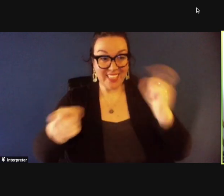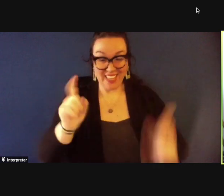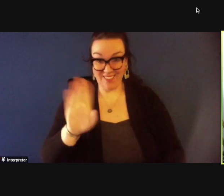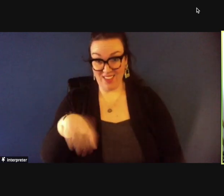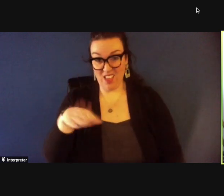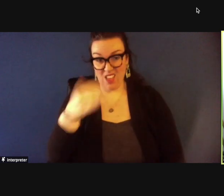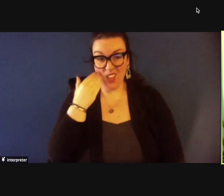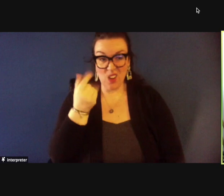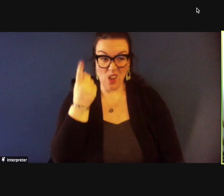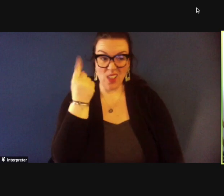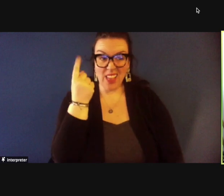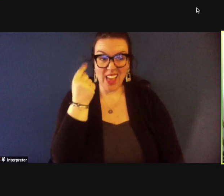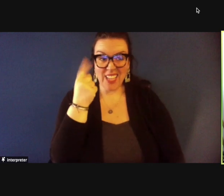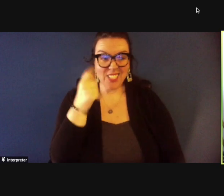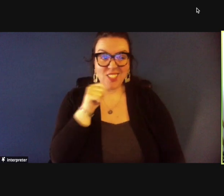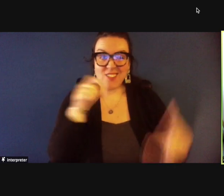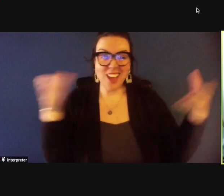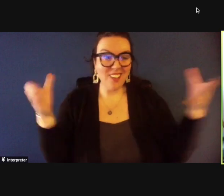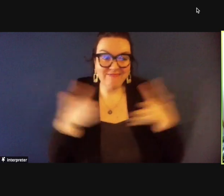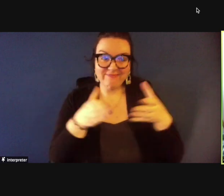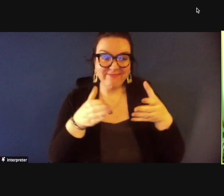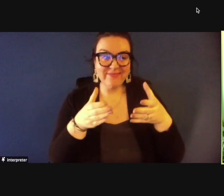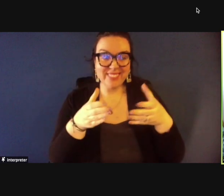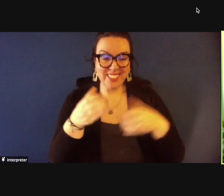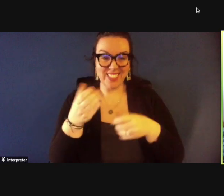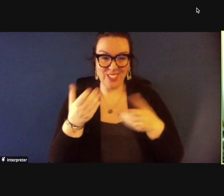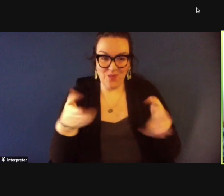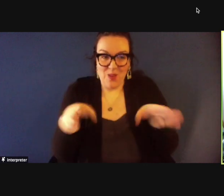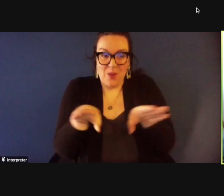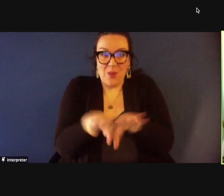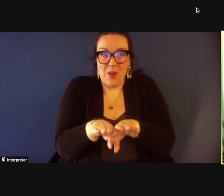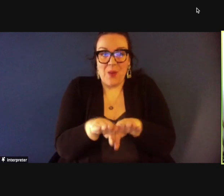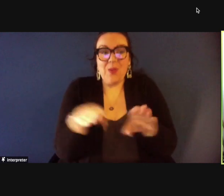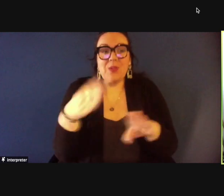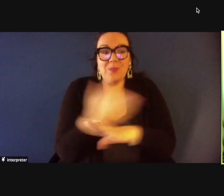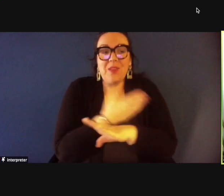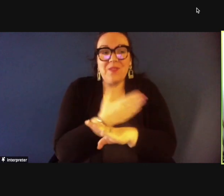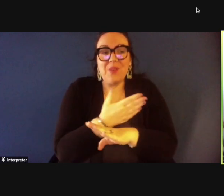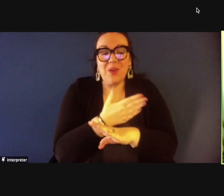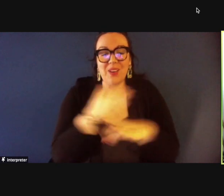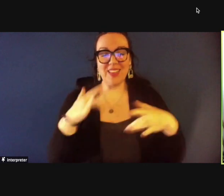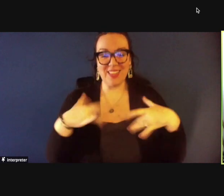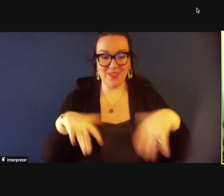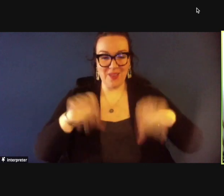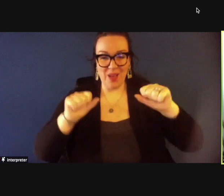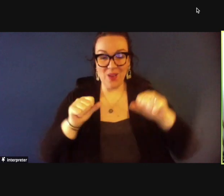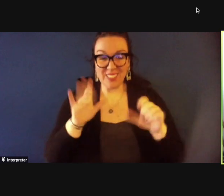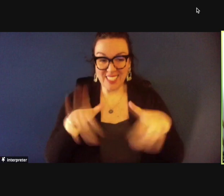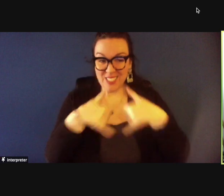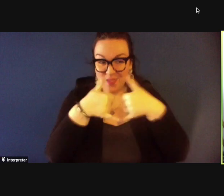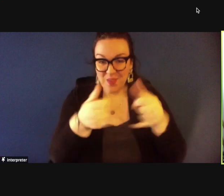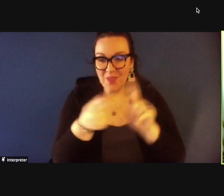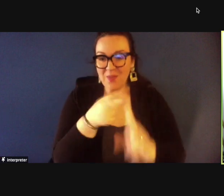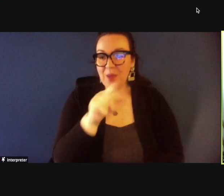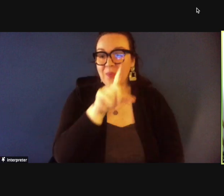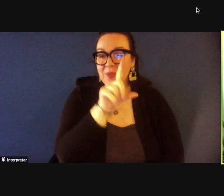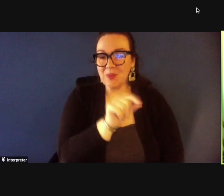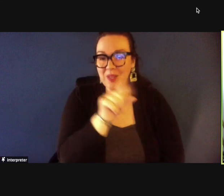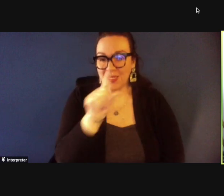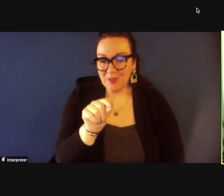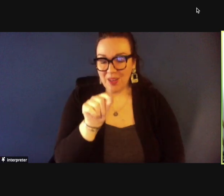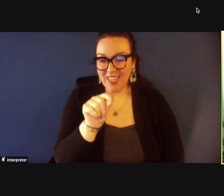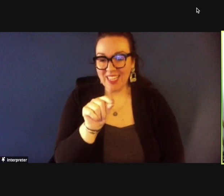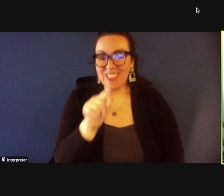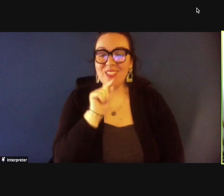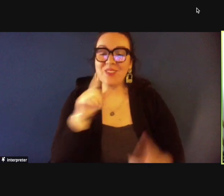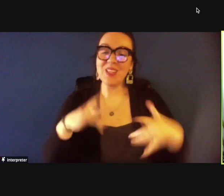we shut down just before this just before this event so these are awards from 2020 and and we're very excited to be